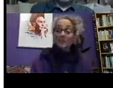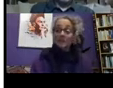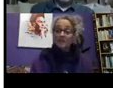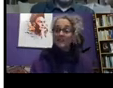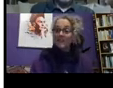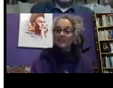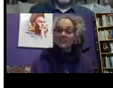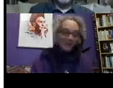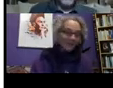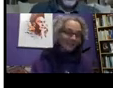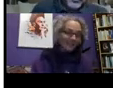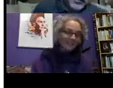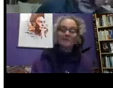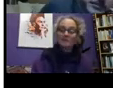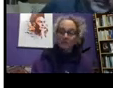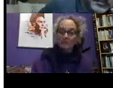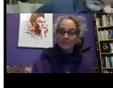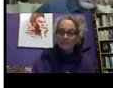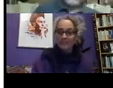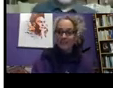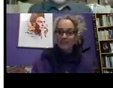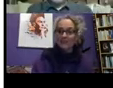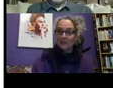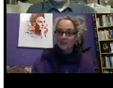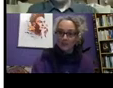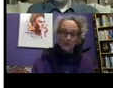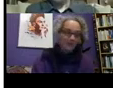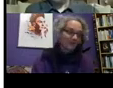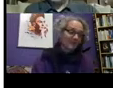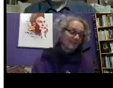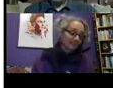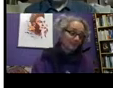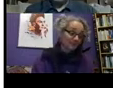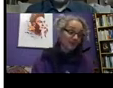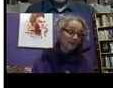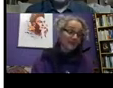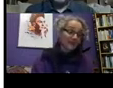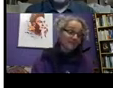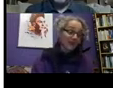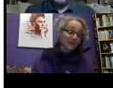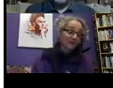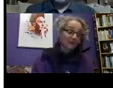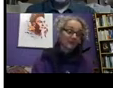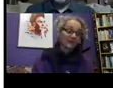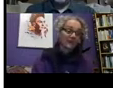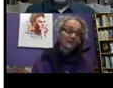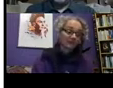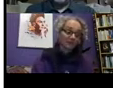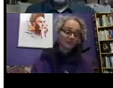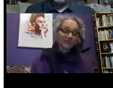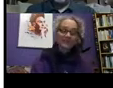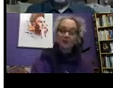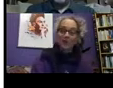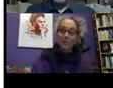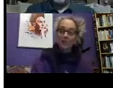So for us then, cycling is a multifaceted solution to all of these barrier imposed problems. So it's a